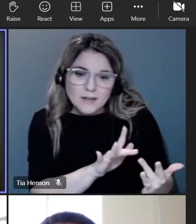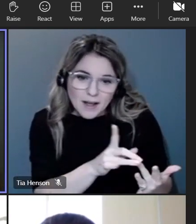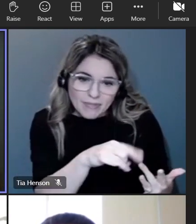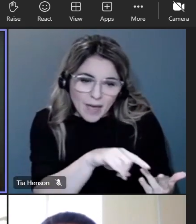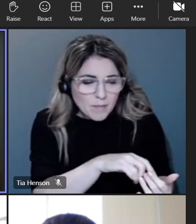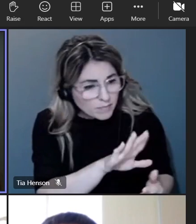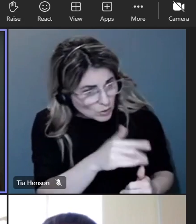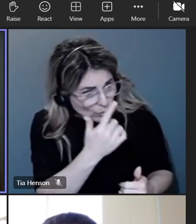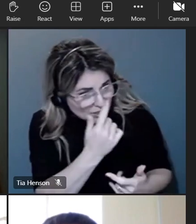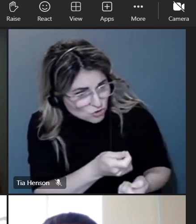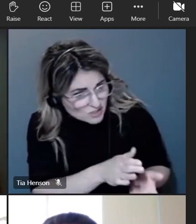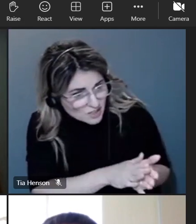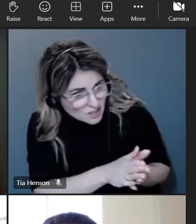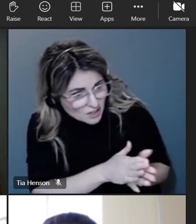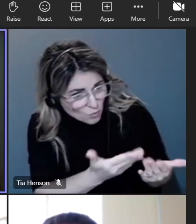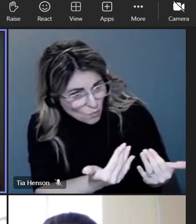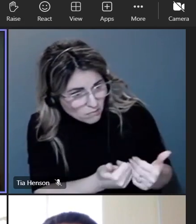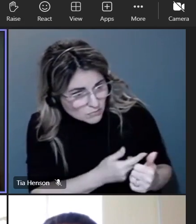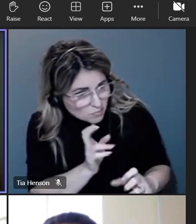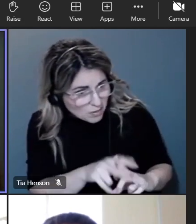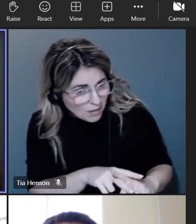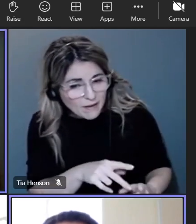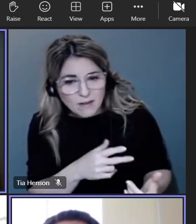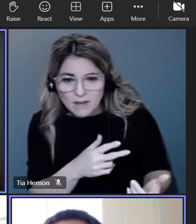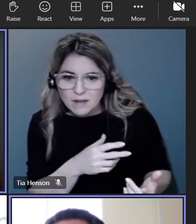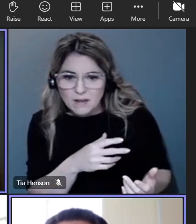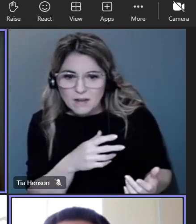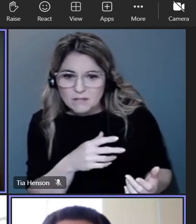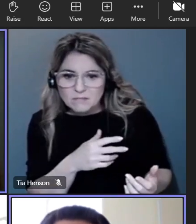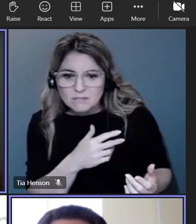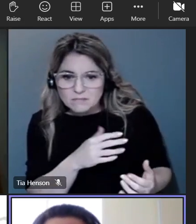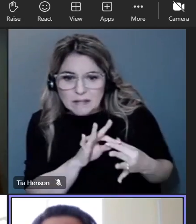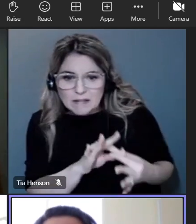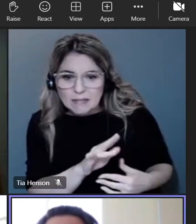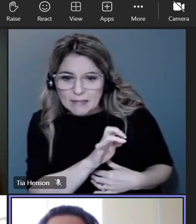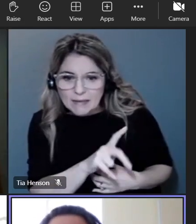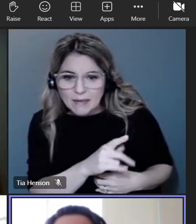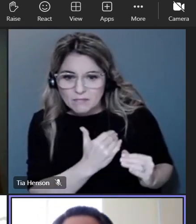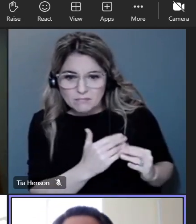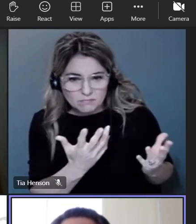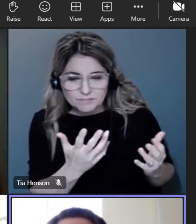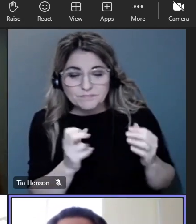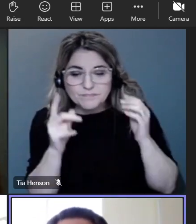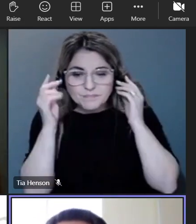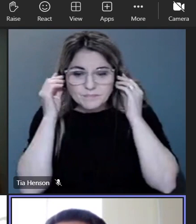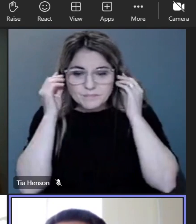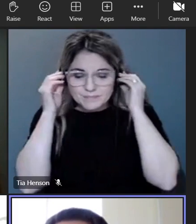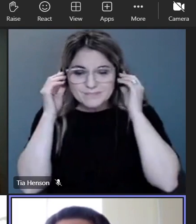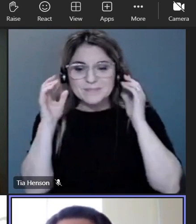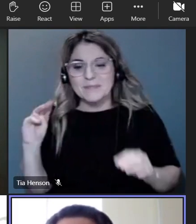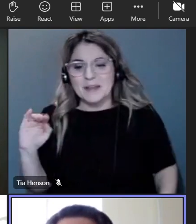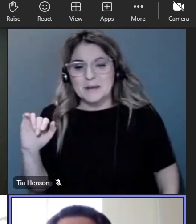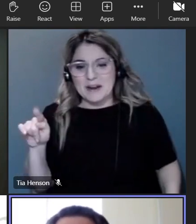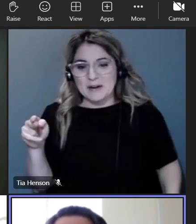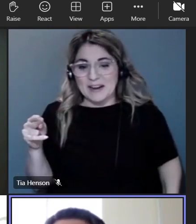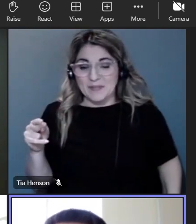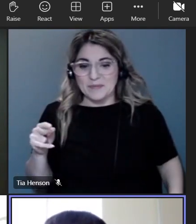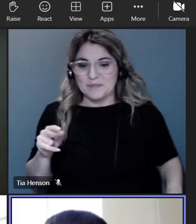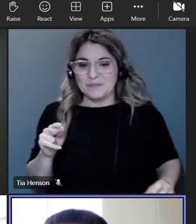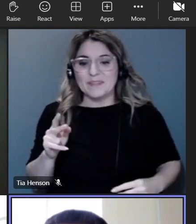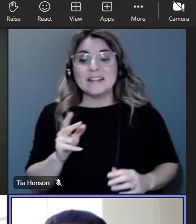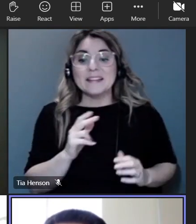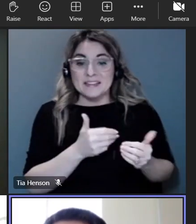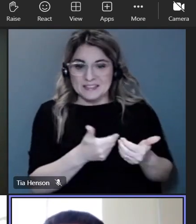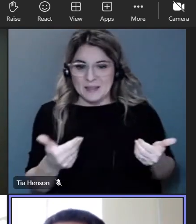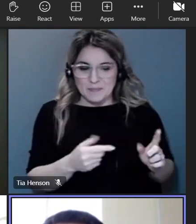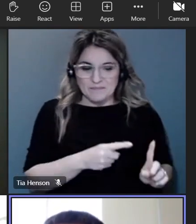interested um yeah that's basically it thanks dude okay so uh we sort of have been talking about two separate things so we